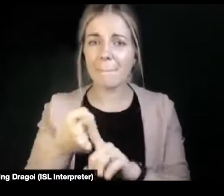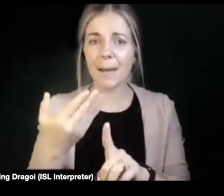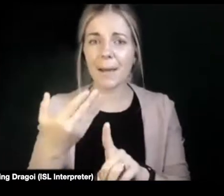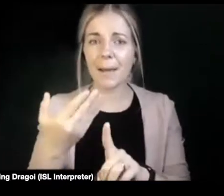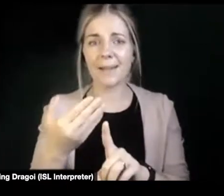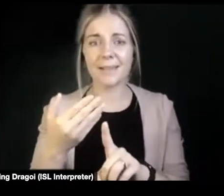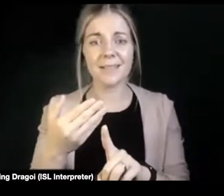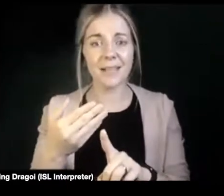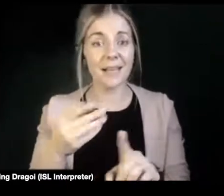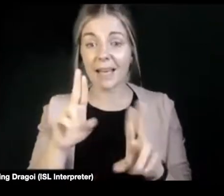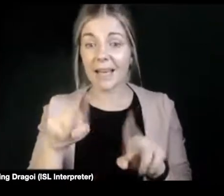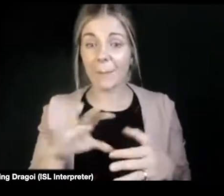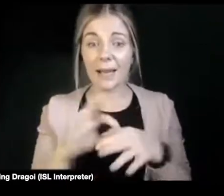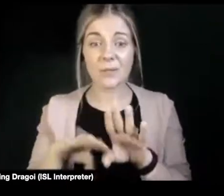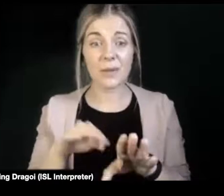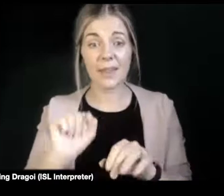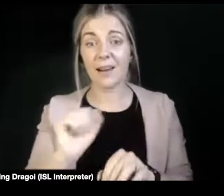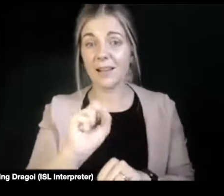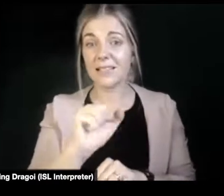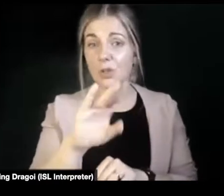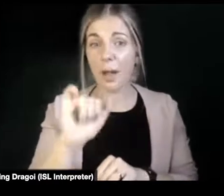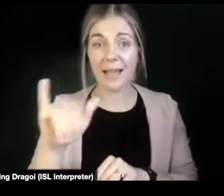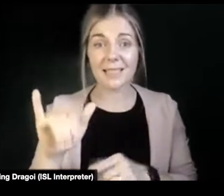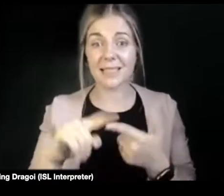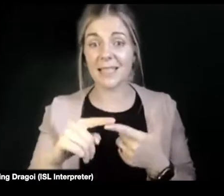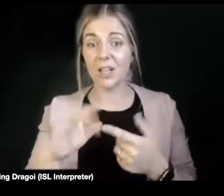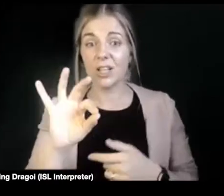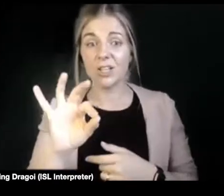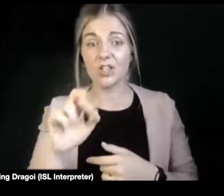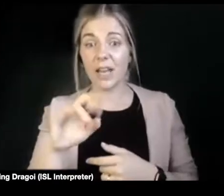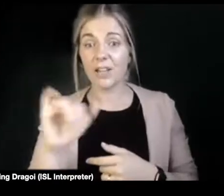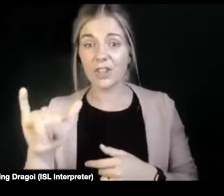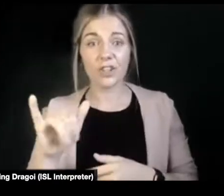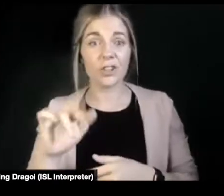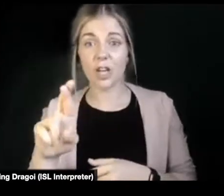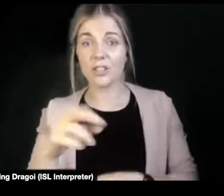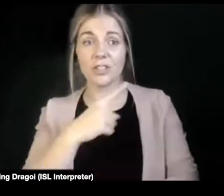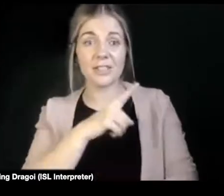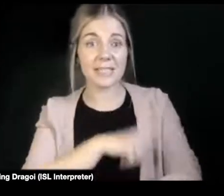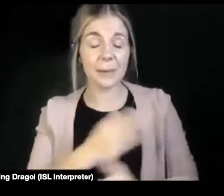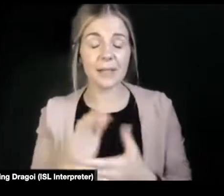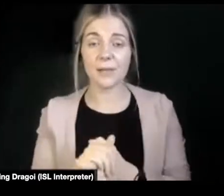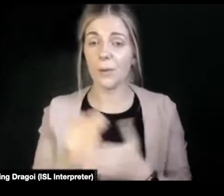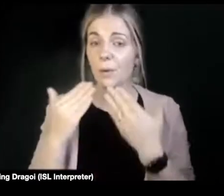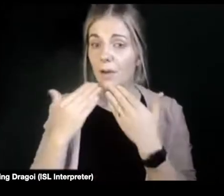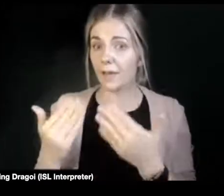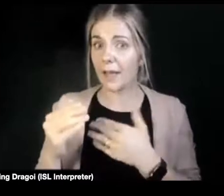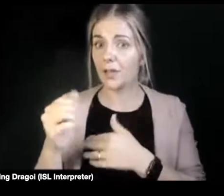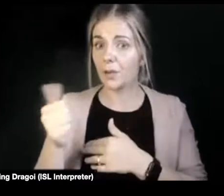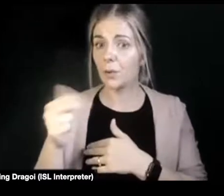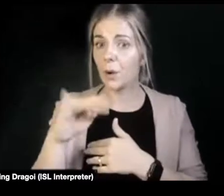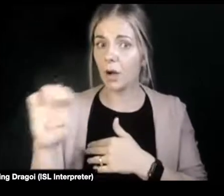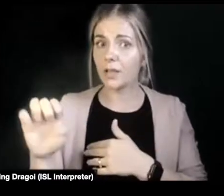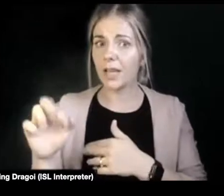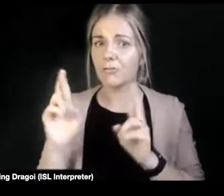working together. Thanks, Arne. It's a great, great, great observation. It's the role of power and choice